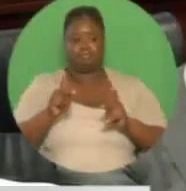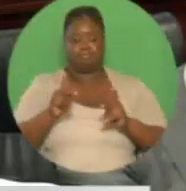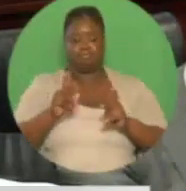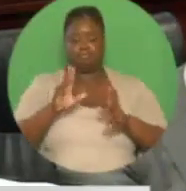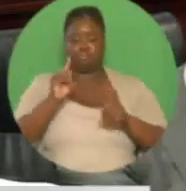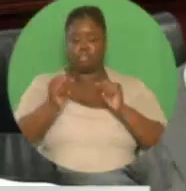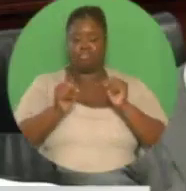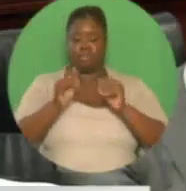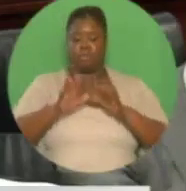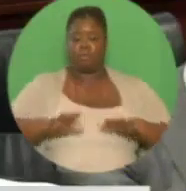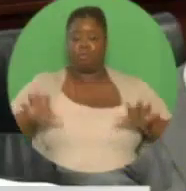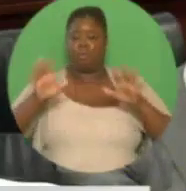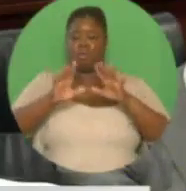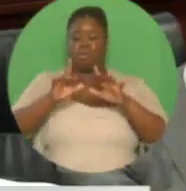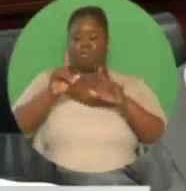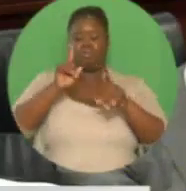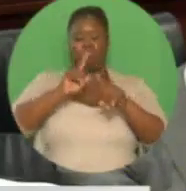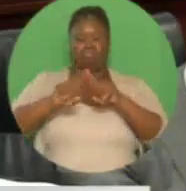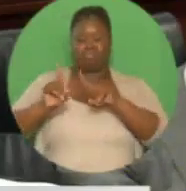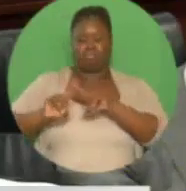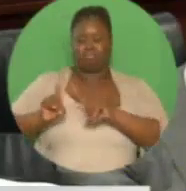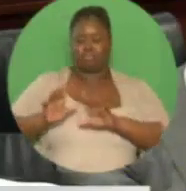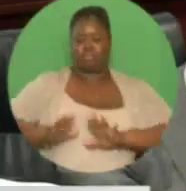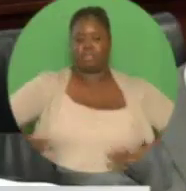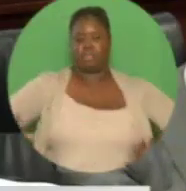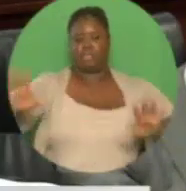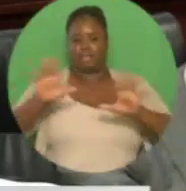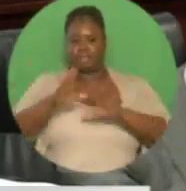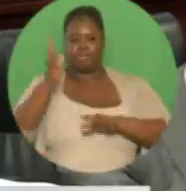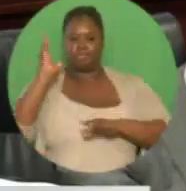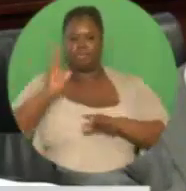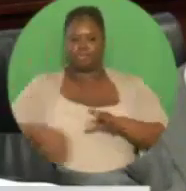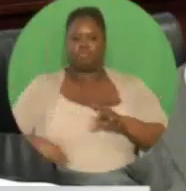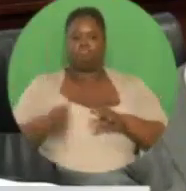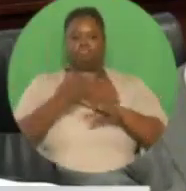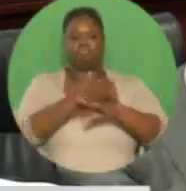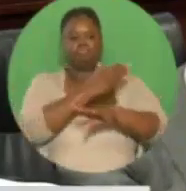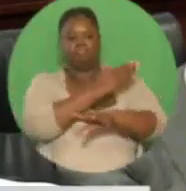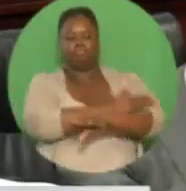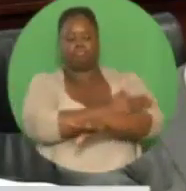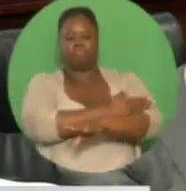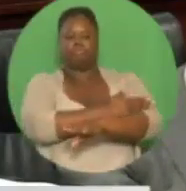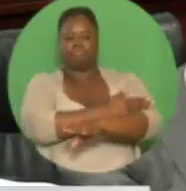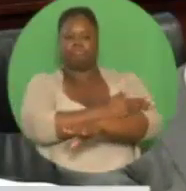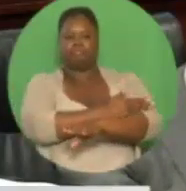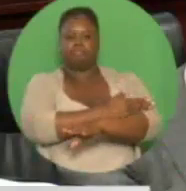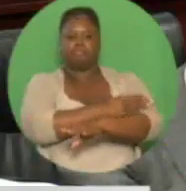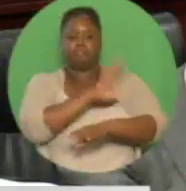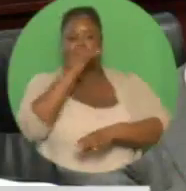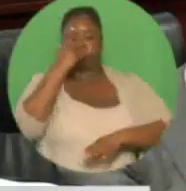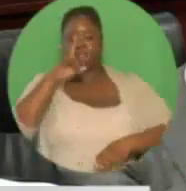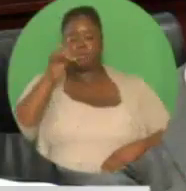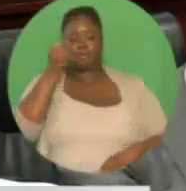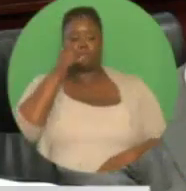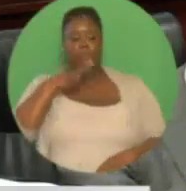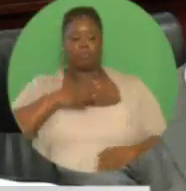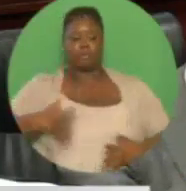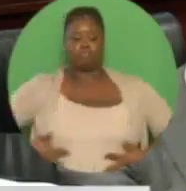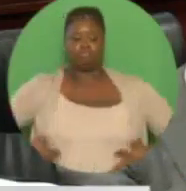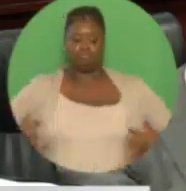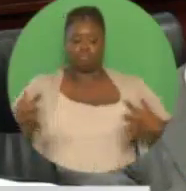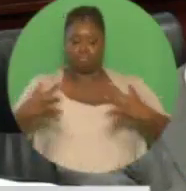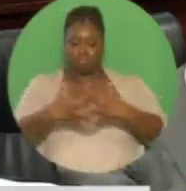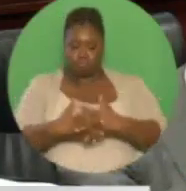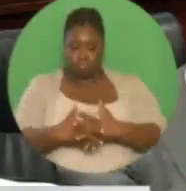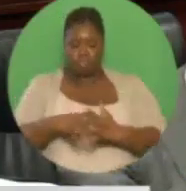would benefit from the range of services offered at this institution, including maternity and obstetrics, hemodialysis,